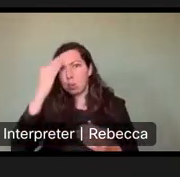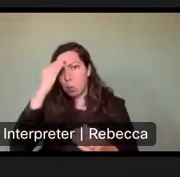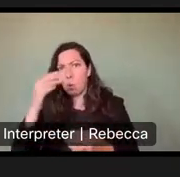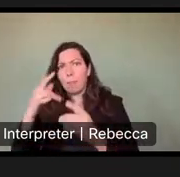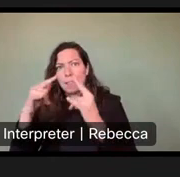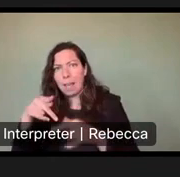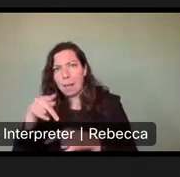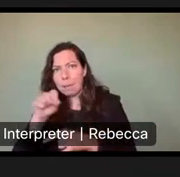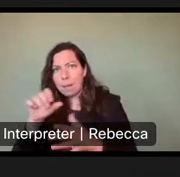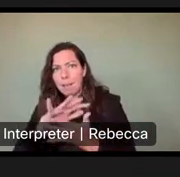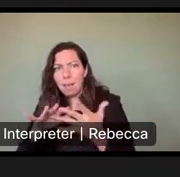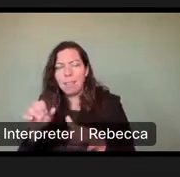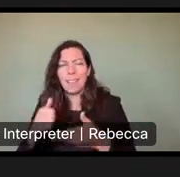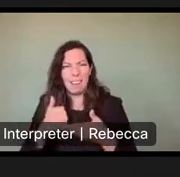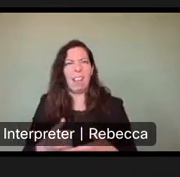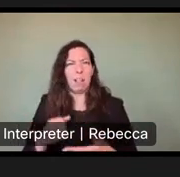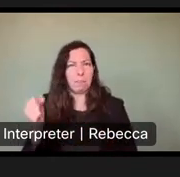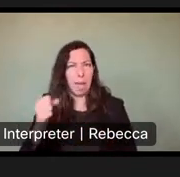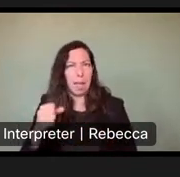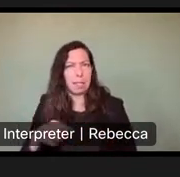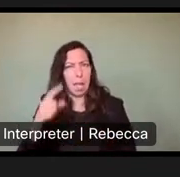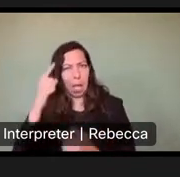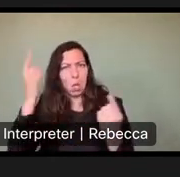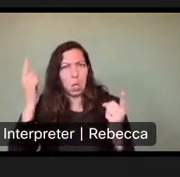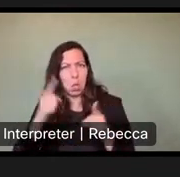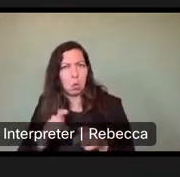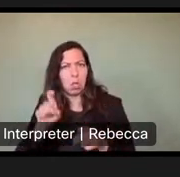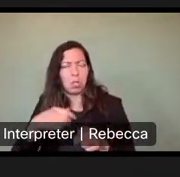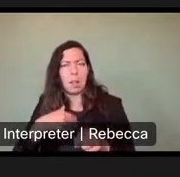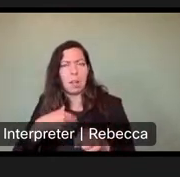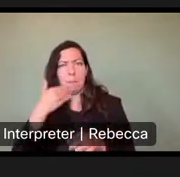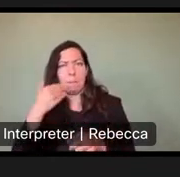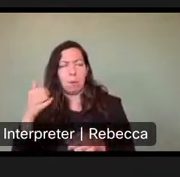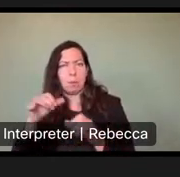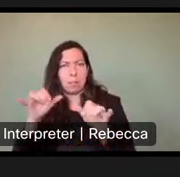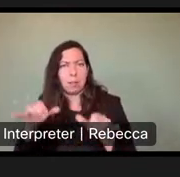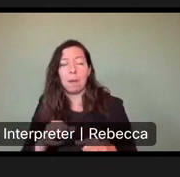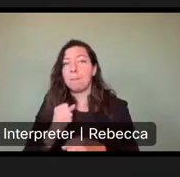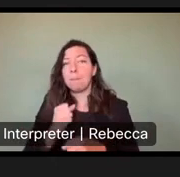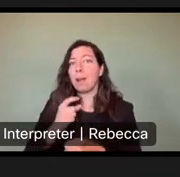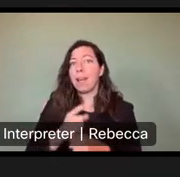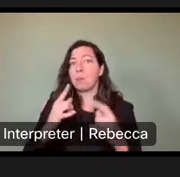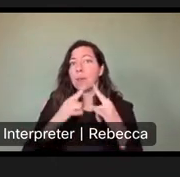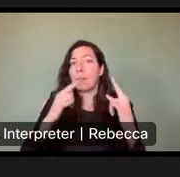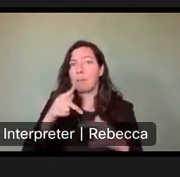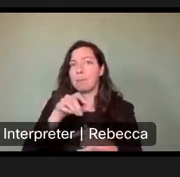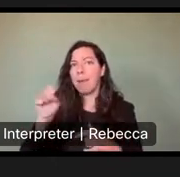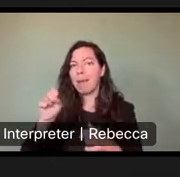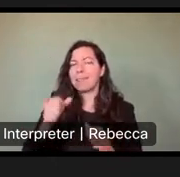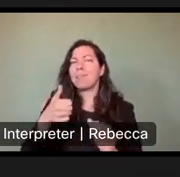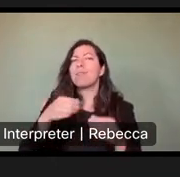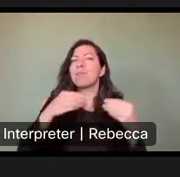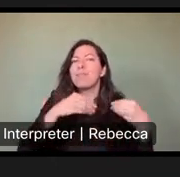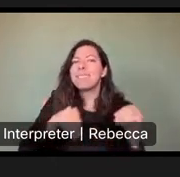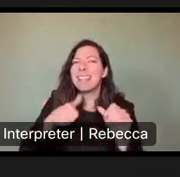Unfortunately, right now we can't do that because we sell annual camping passes at every park across the state. And the only